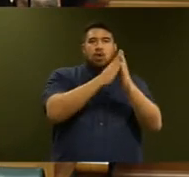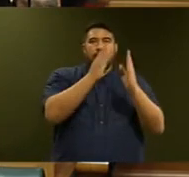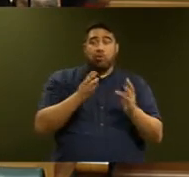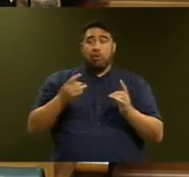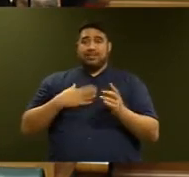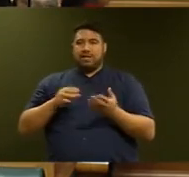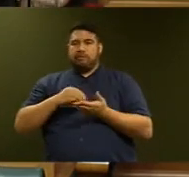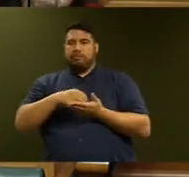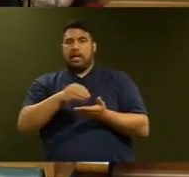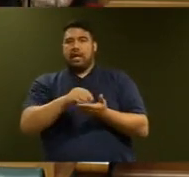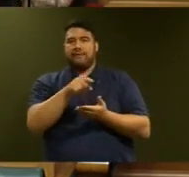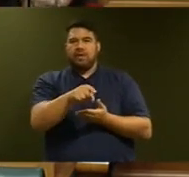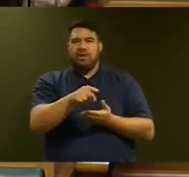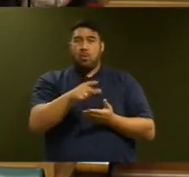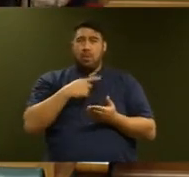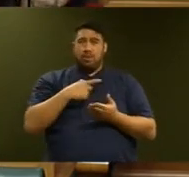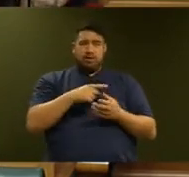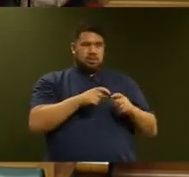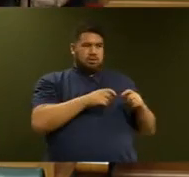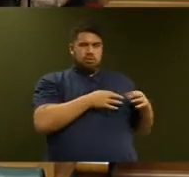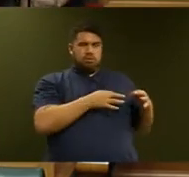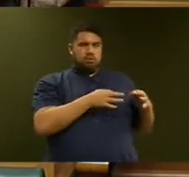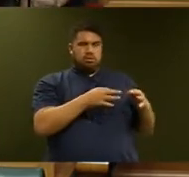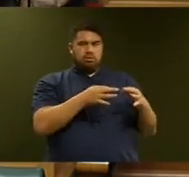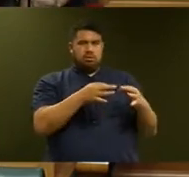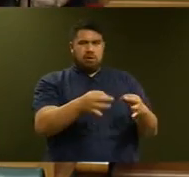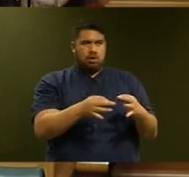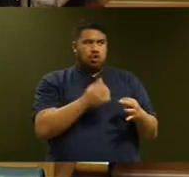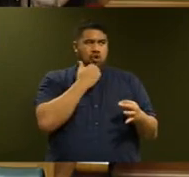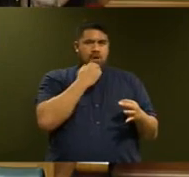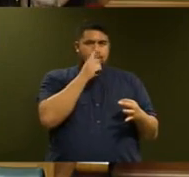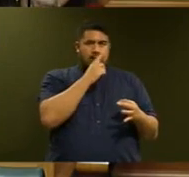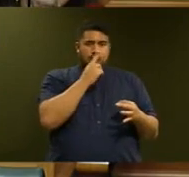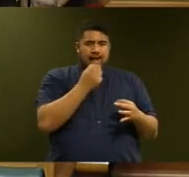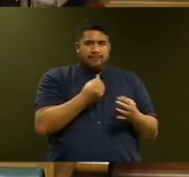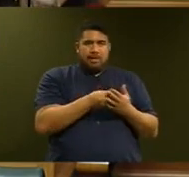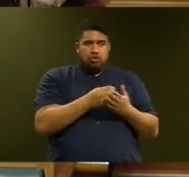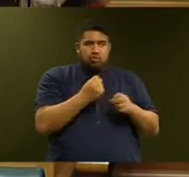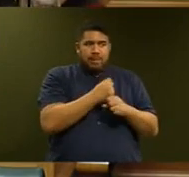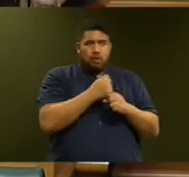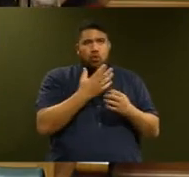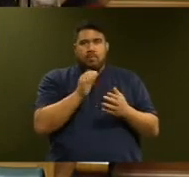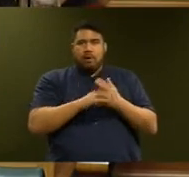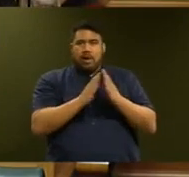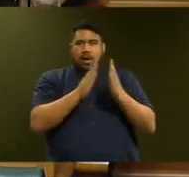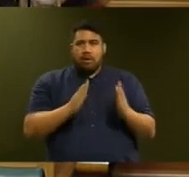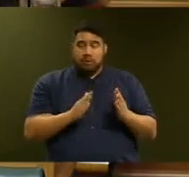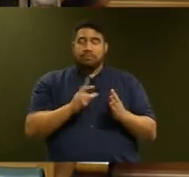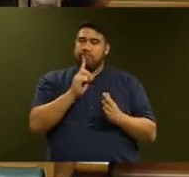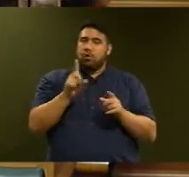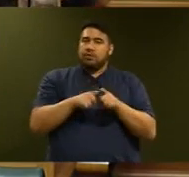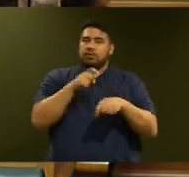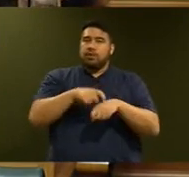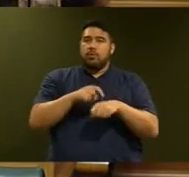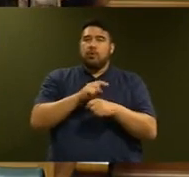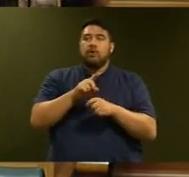stalled because of a lack of liquidity, but also we will guarantee the supply of affordable housing that the